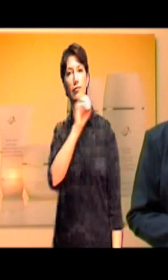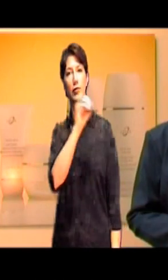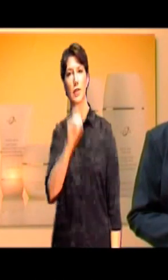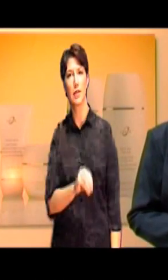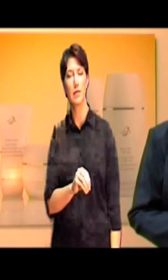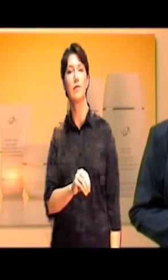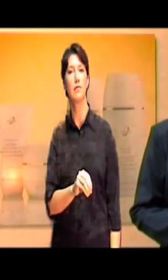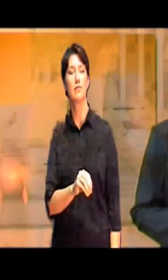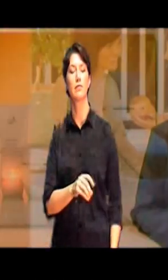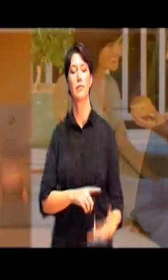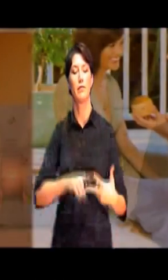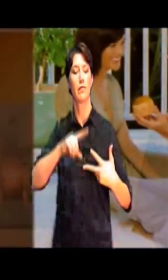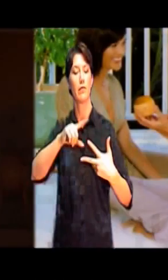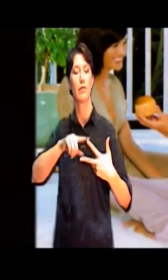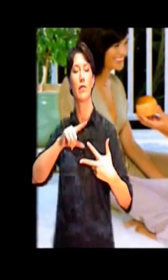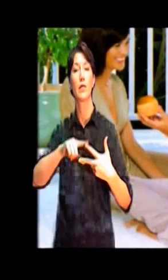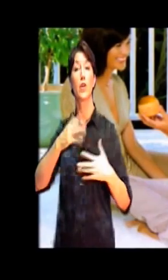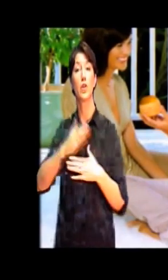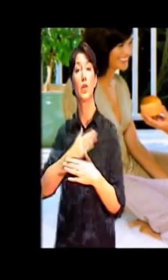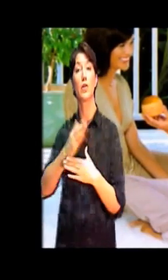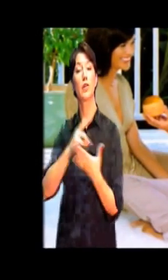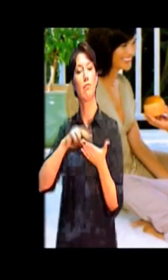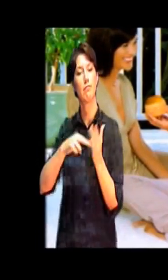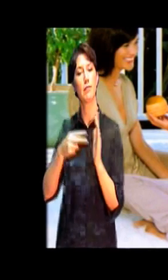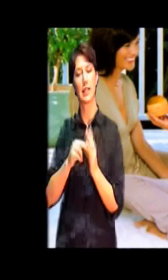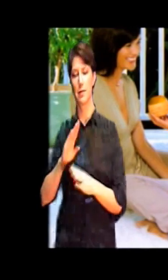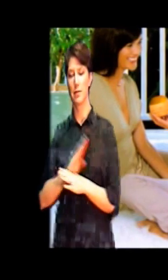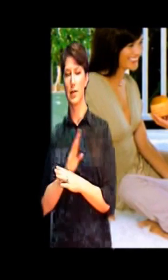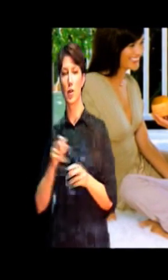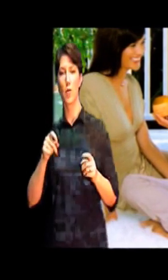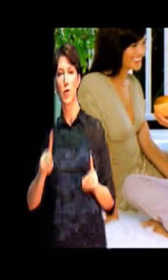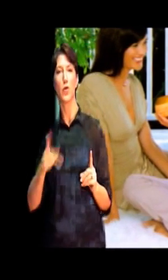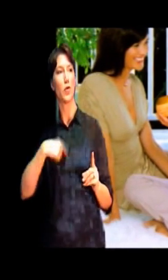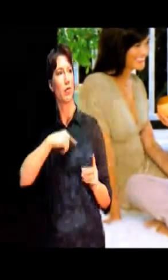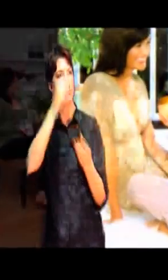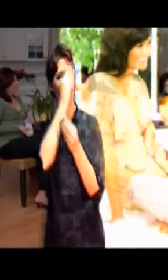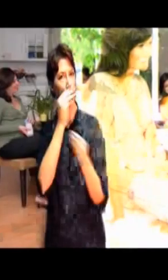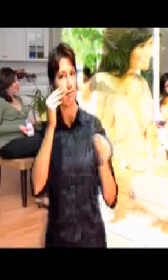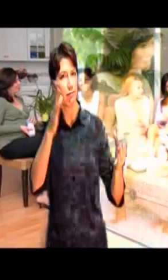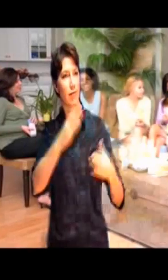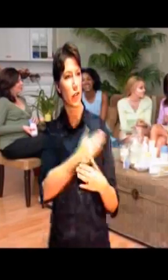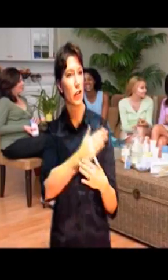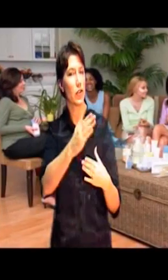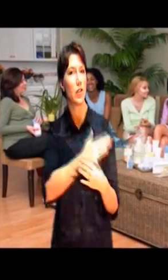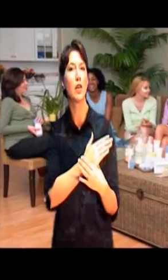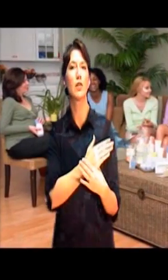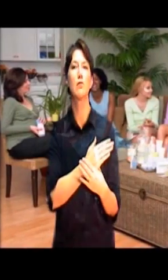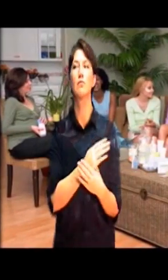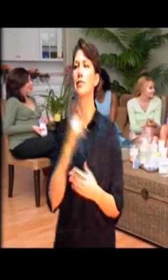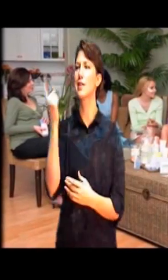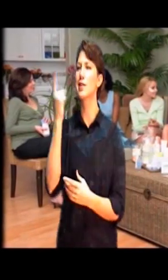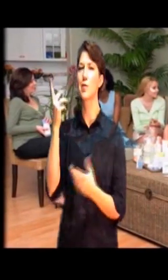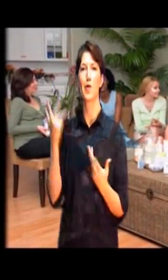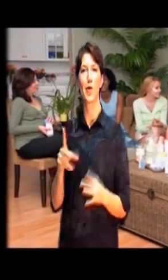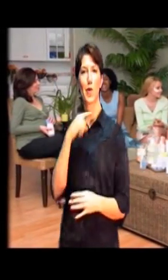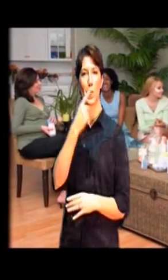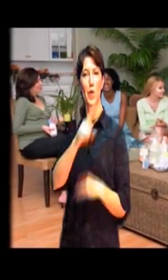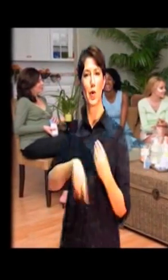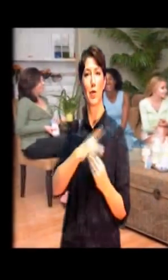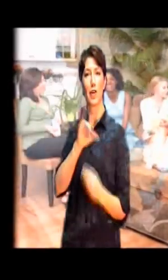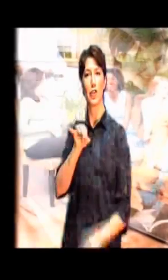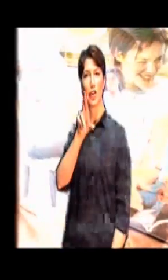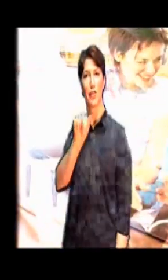Sharing is sharing the business opportunity, sharing a business that many people are interested in today just like someone has shared with you.